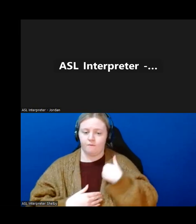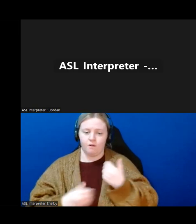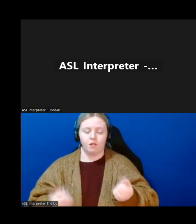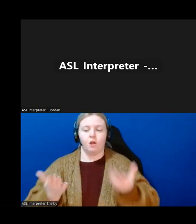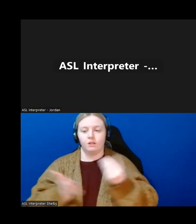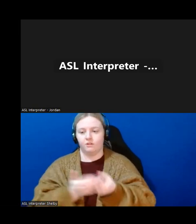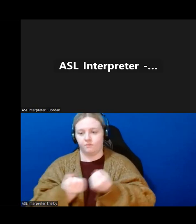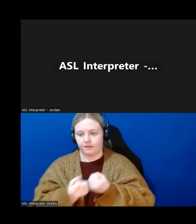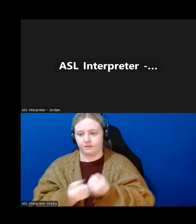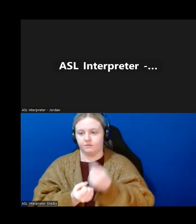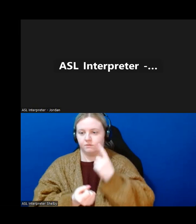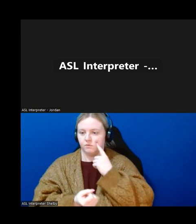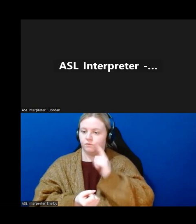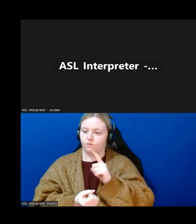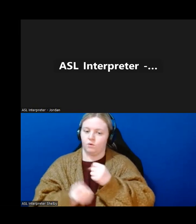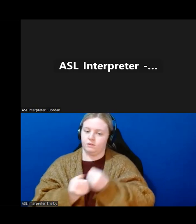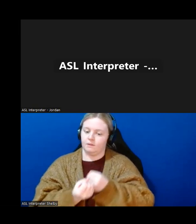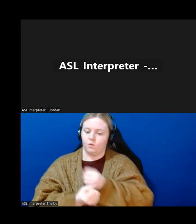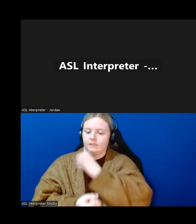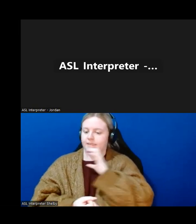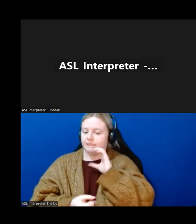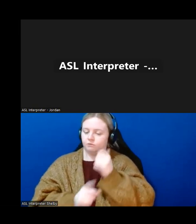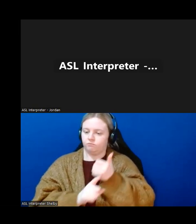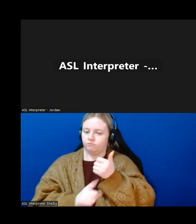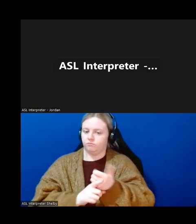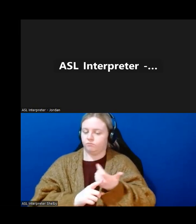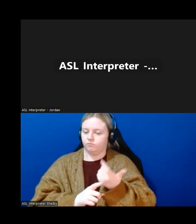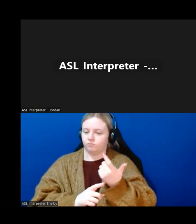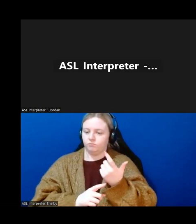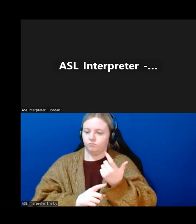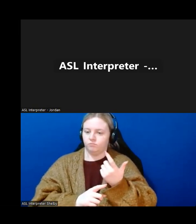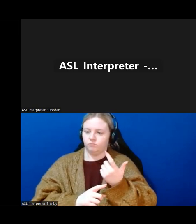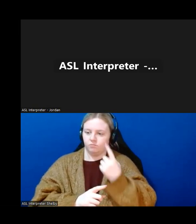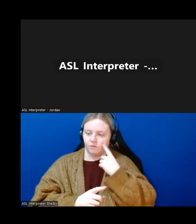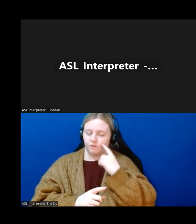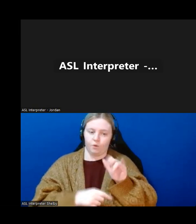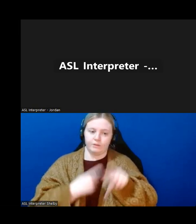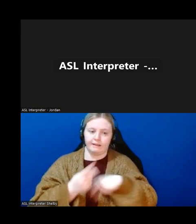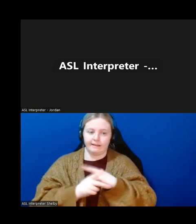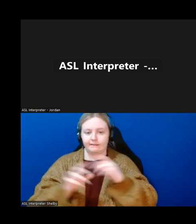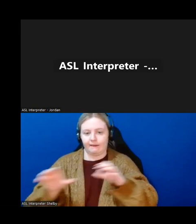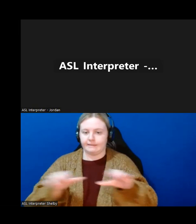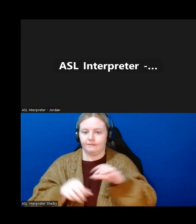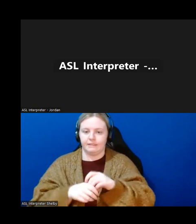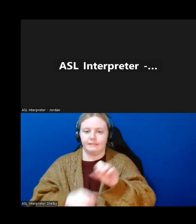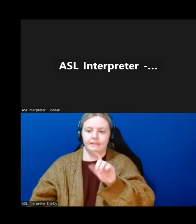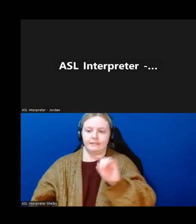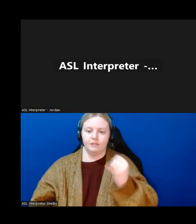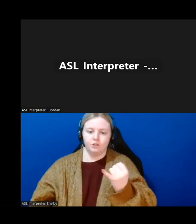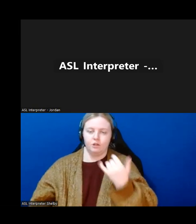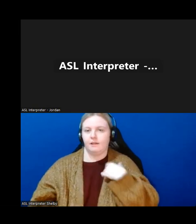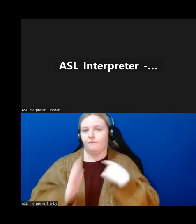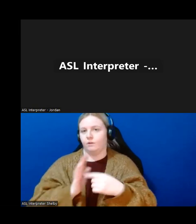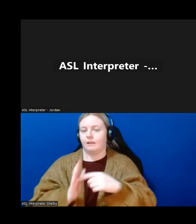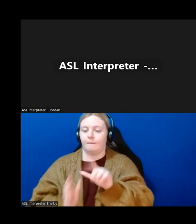to support seniors to actually participate in those recreation activities in the City of St. John's. As I mentioned, we did the Libby learning.